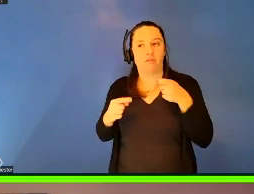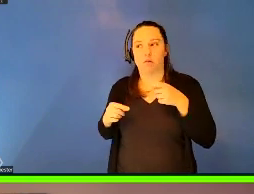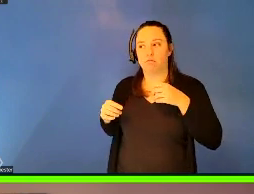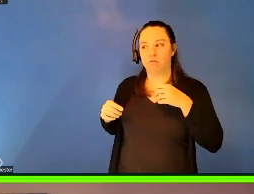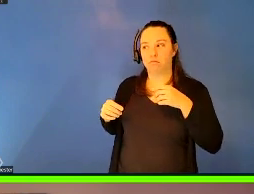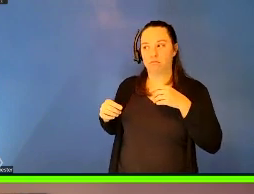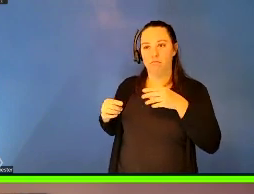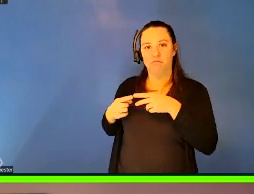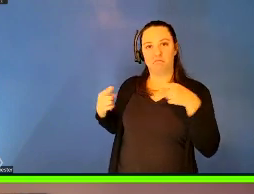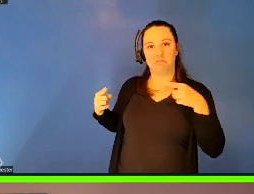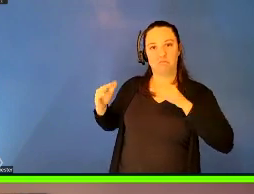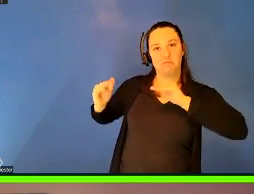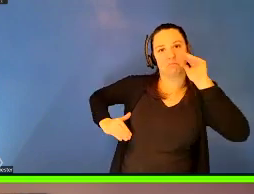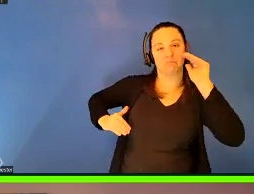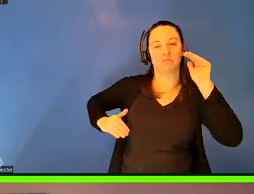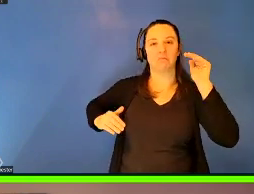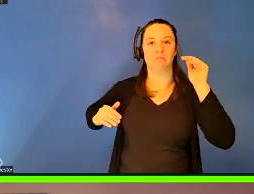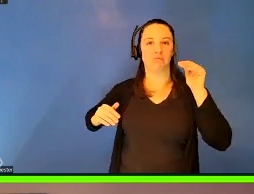question.